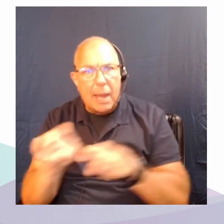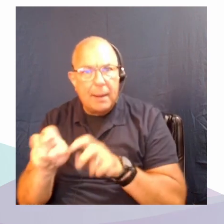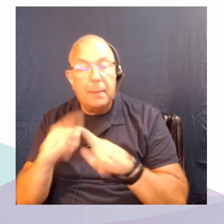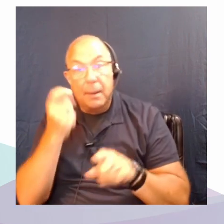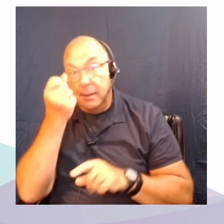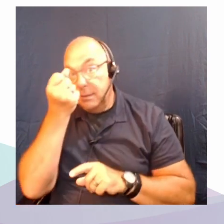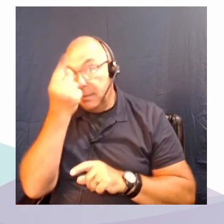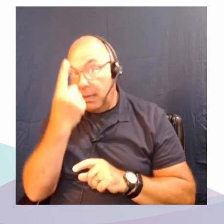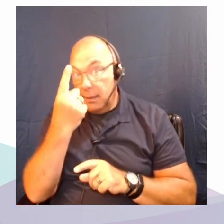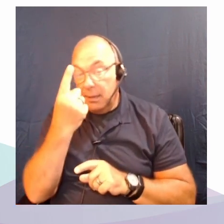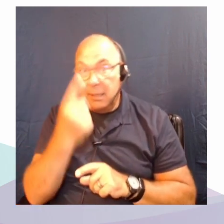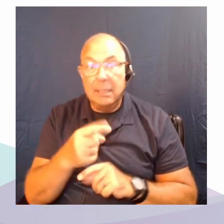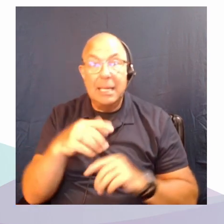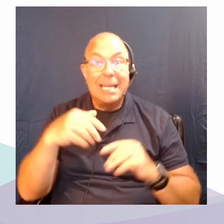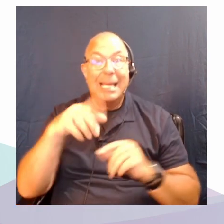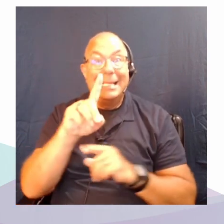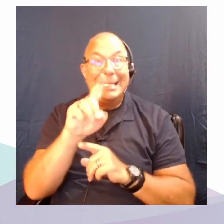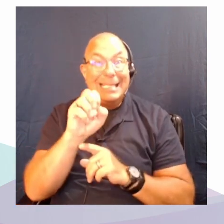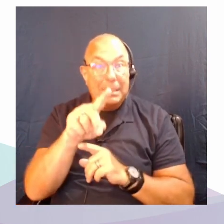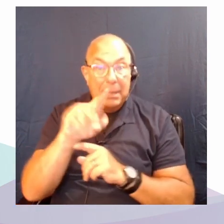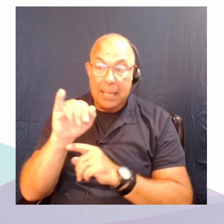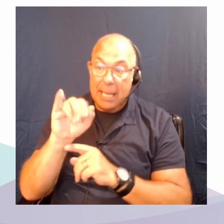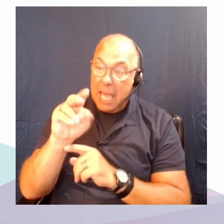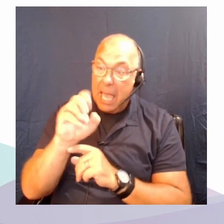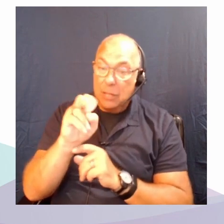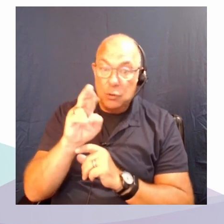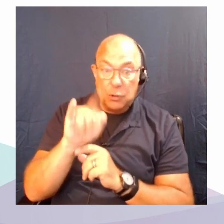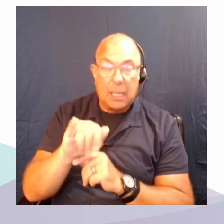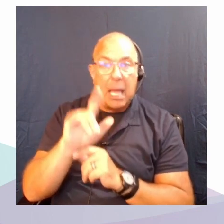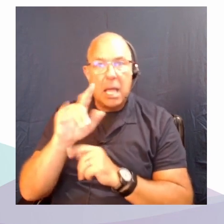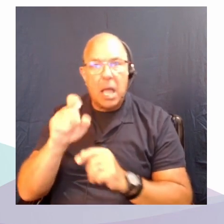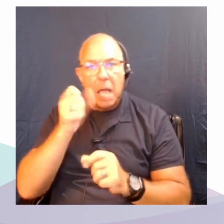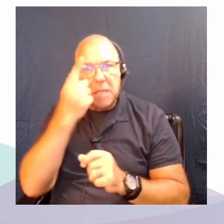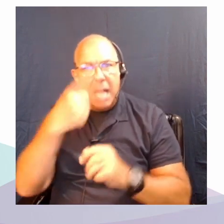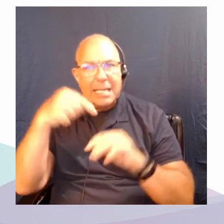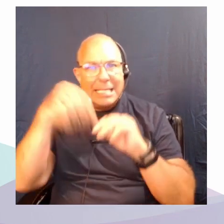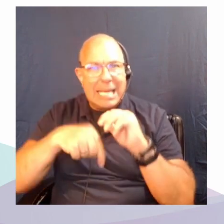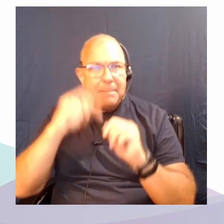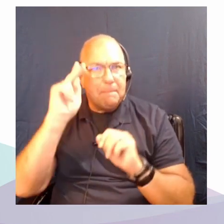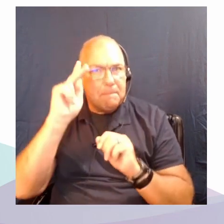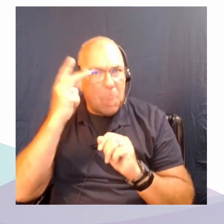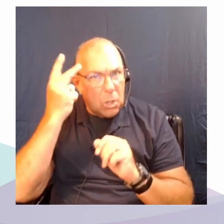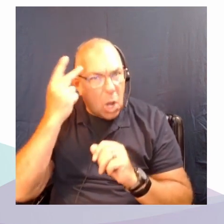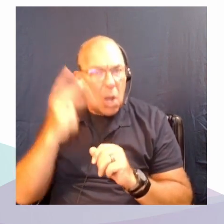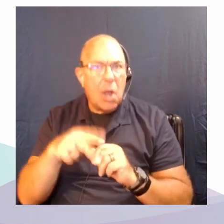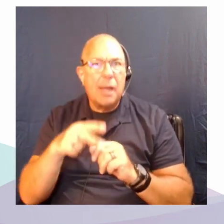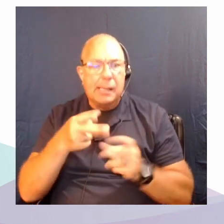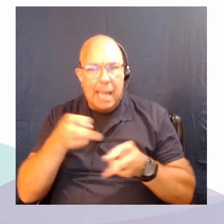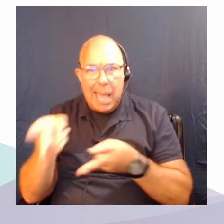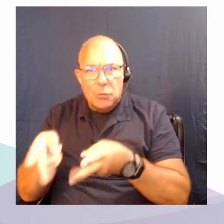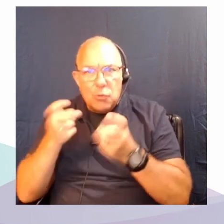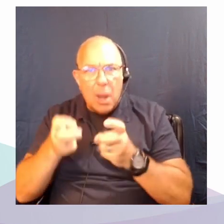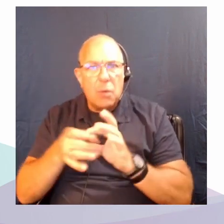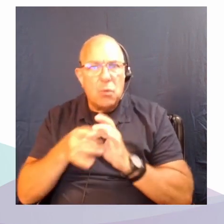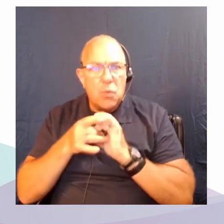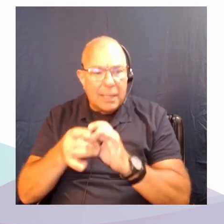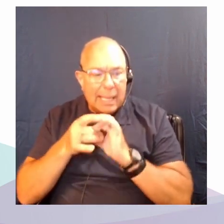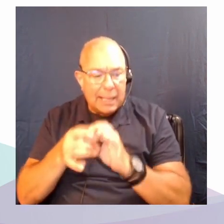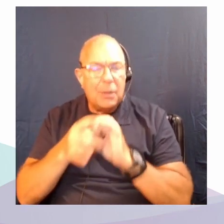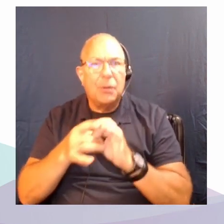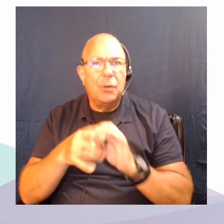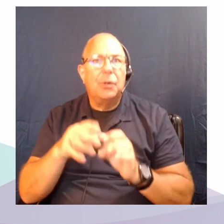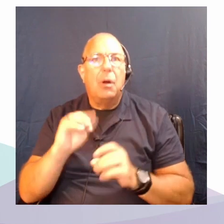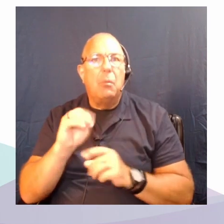energy literacy is understanding those deep political, extractive, relational modes of being in the